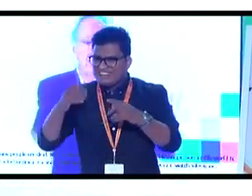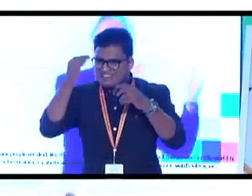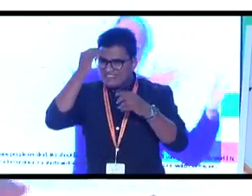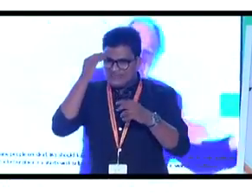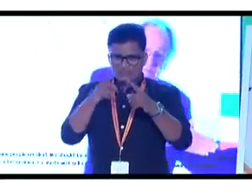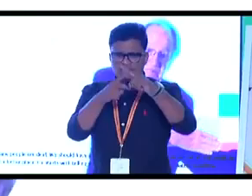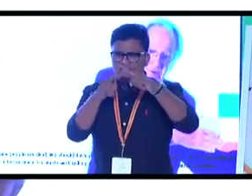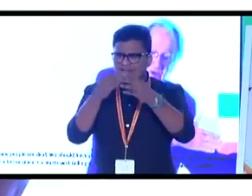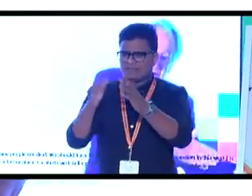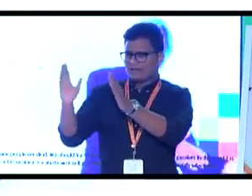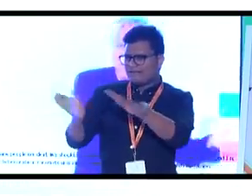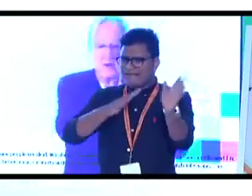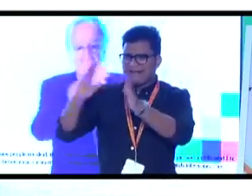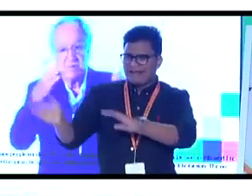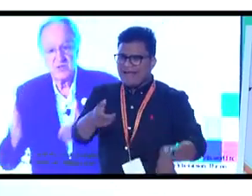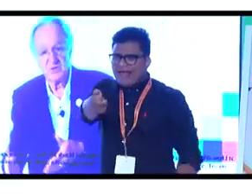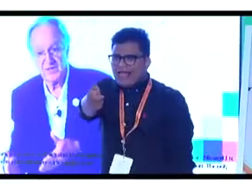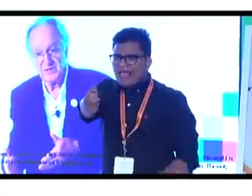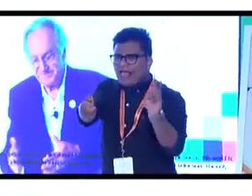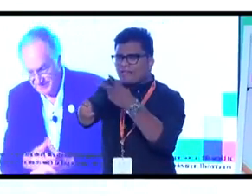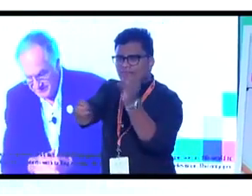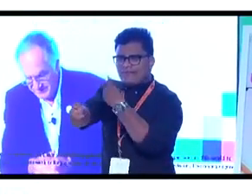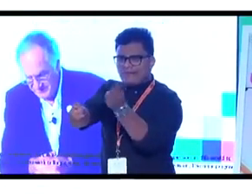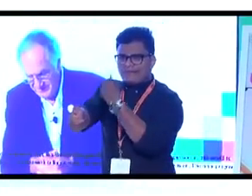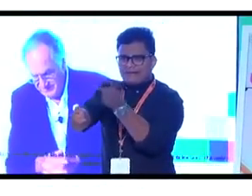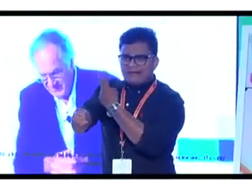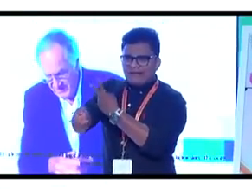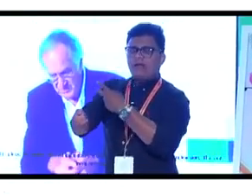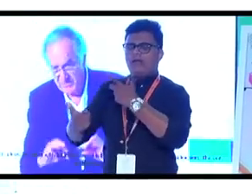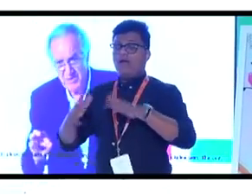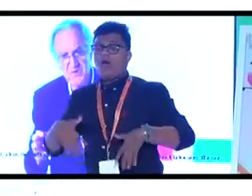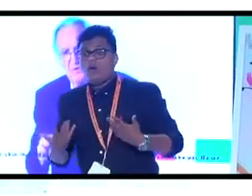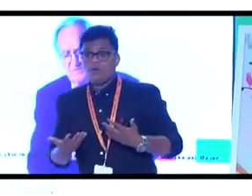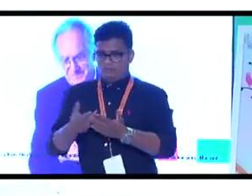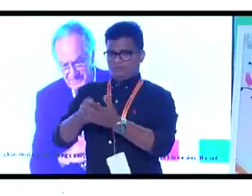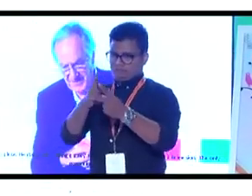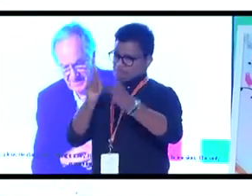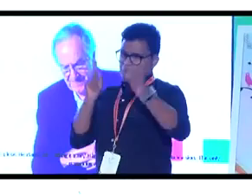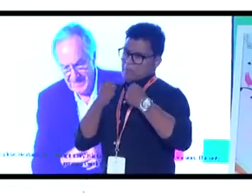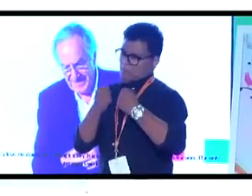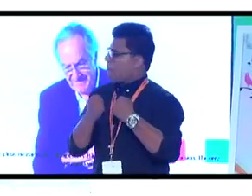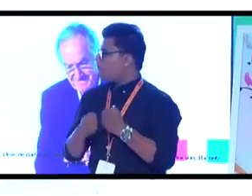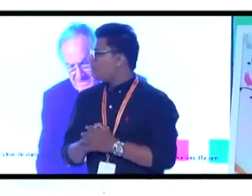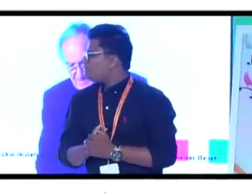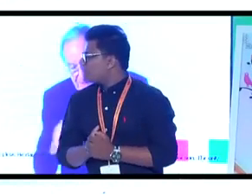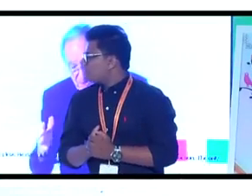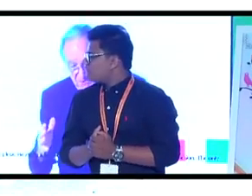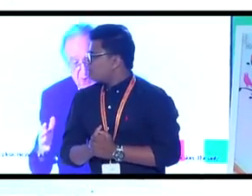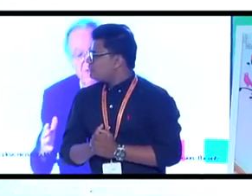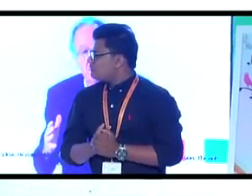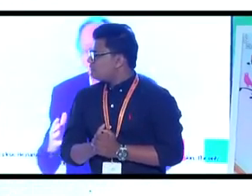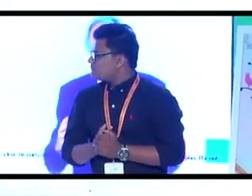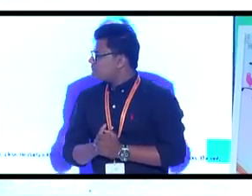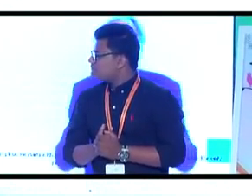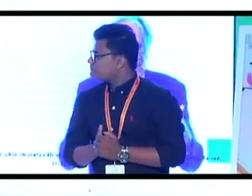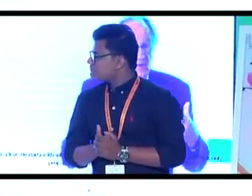that were taped before to be shown later. So they're very few. But my brother